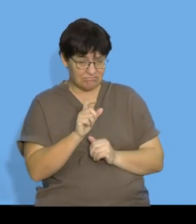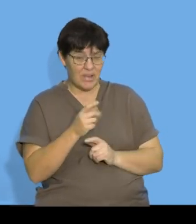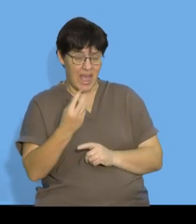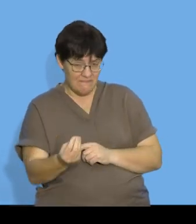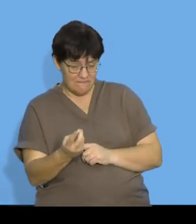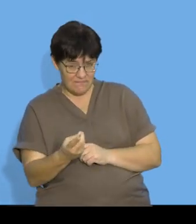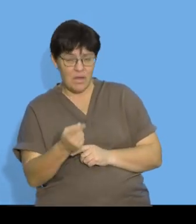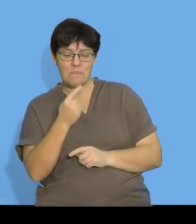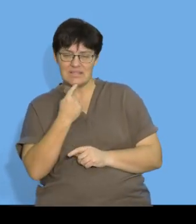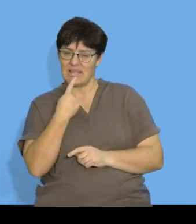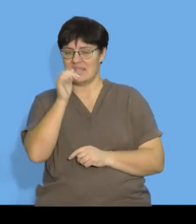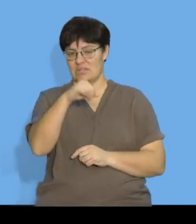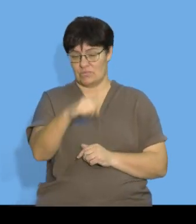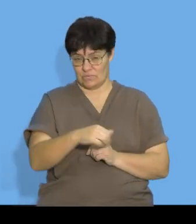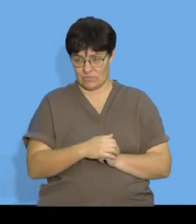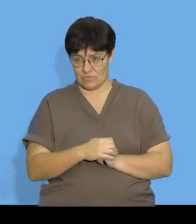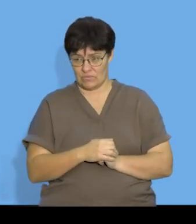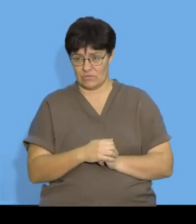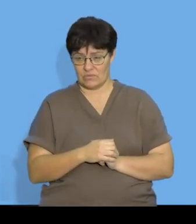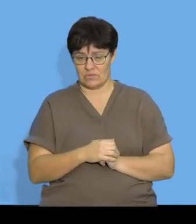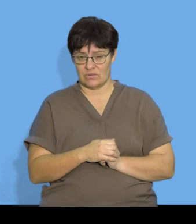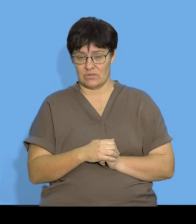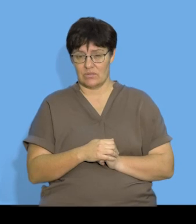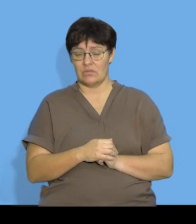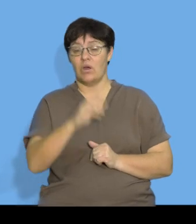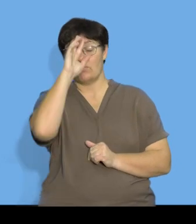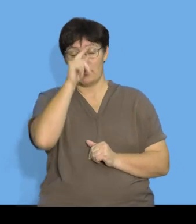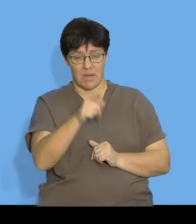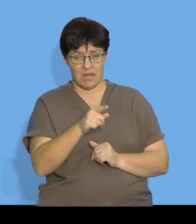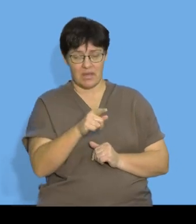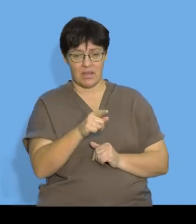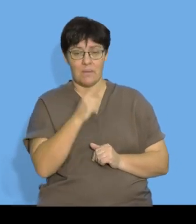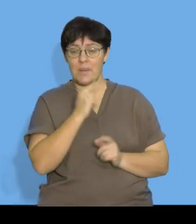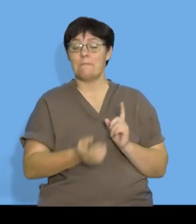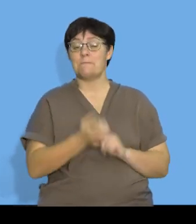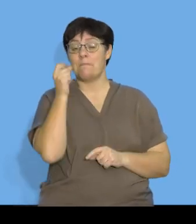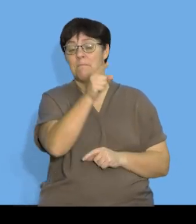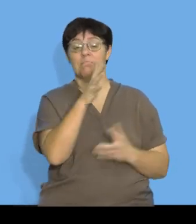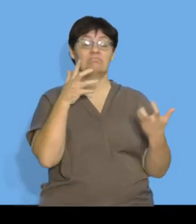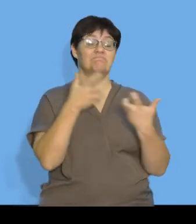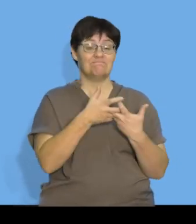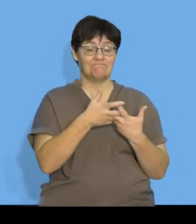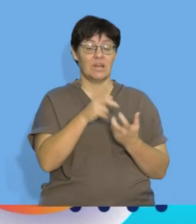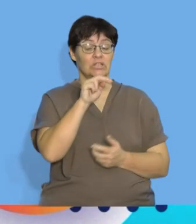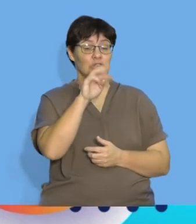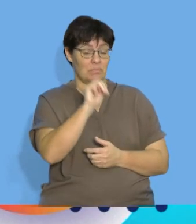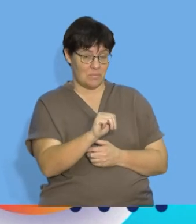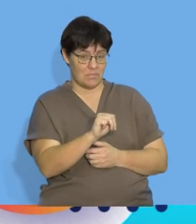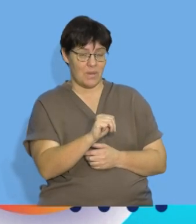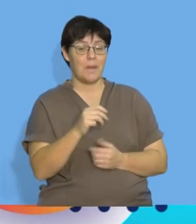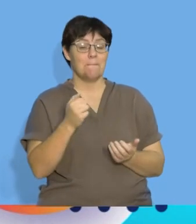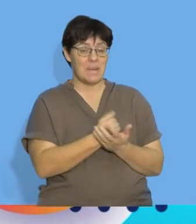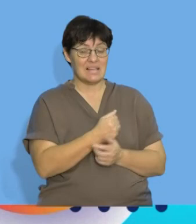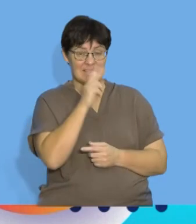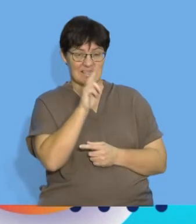to justify our answer guys please remember that when I'm determining whether something is a term in the sequence I have to